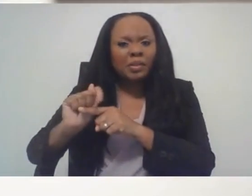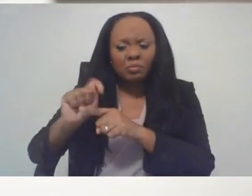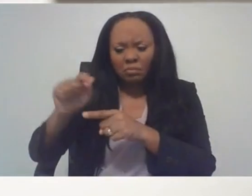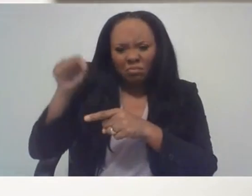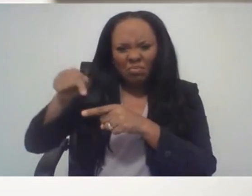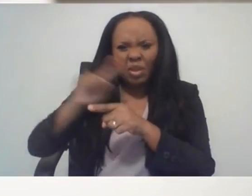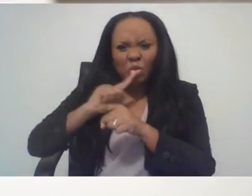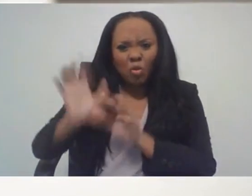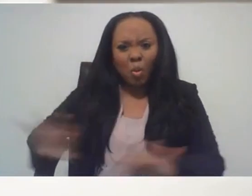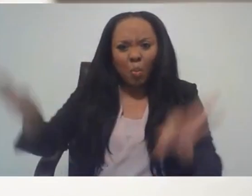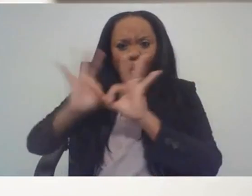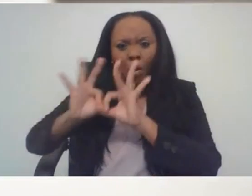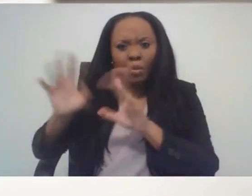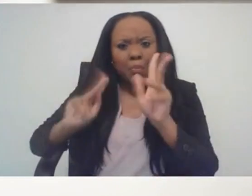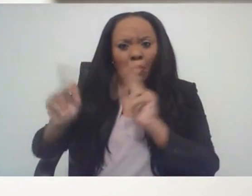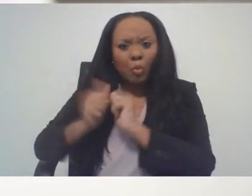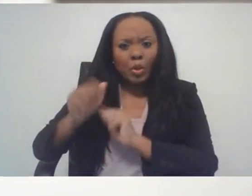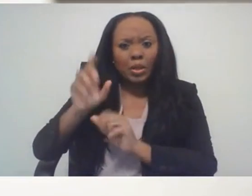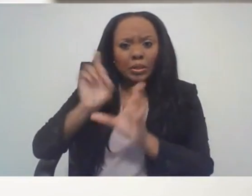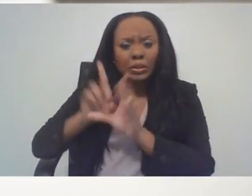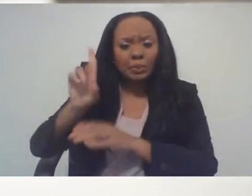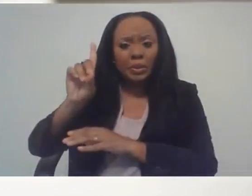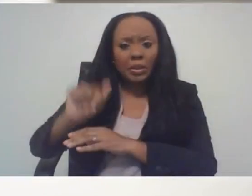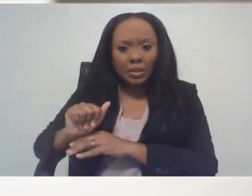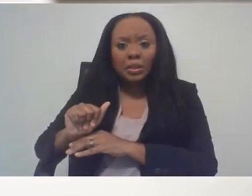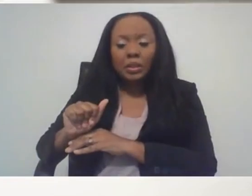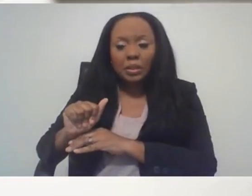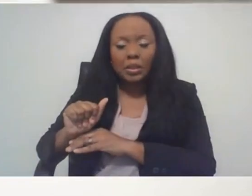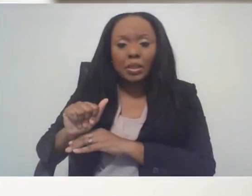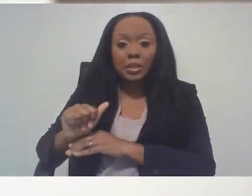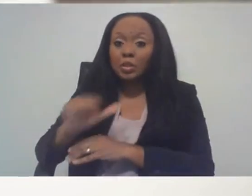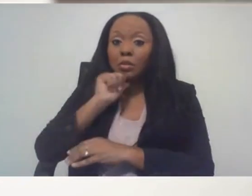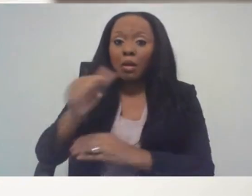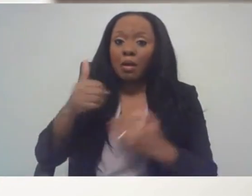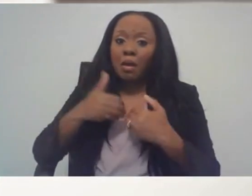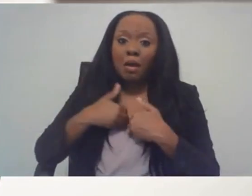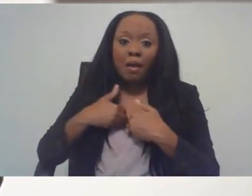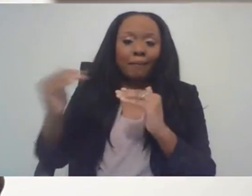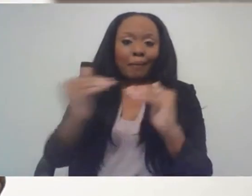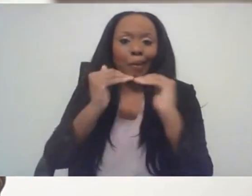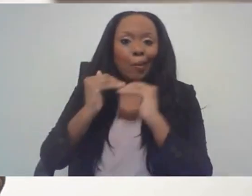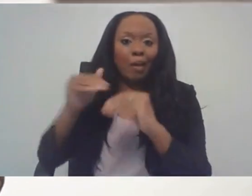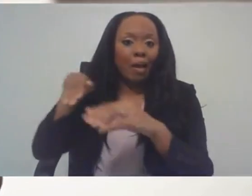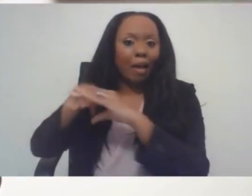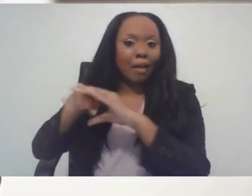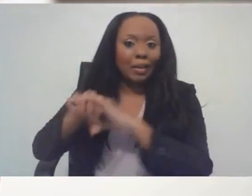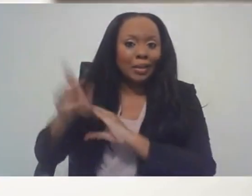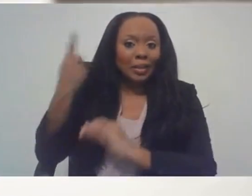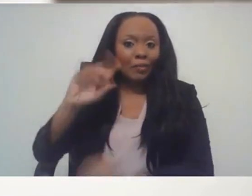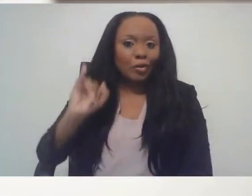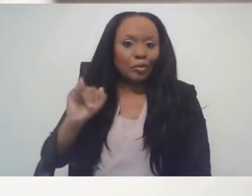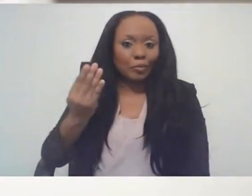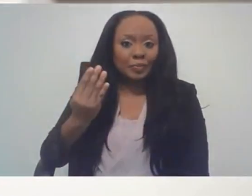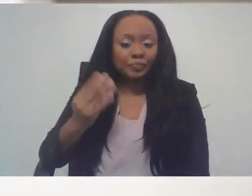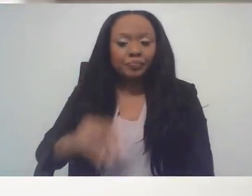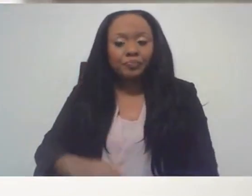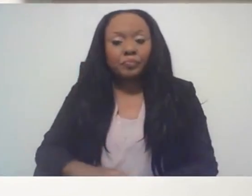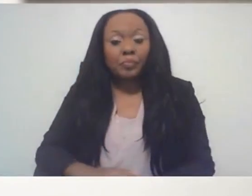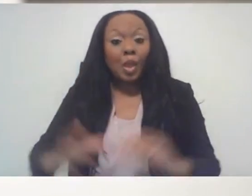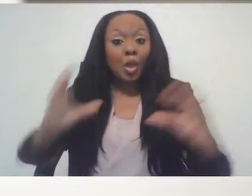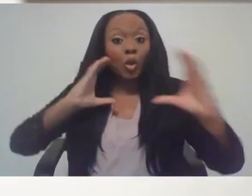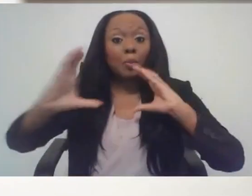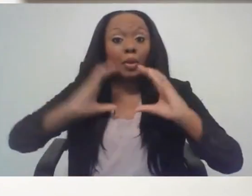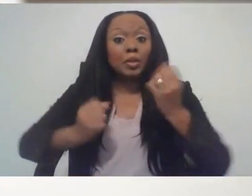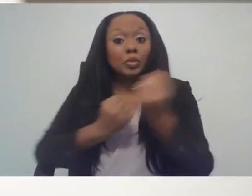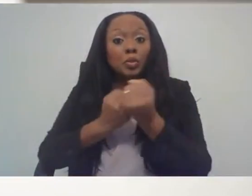persons with disabilities are still disproportionately reflected in the unemployment figures in this country. The